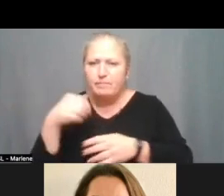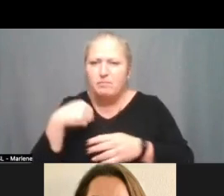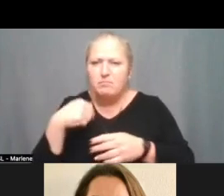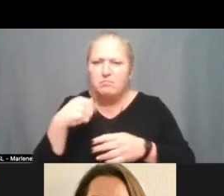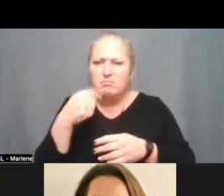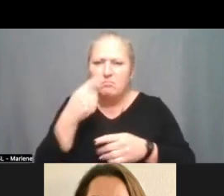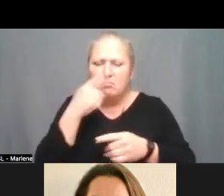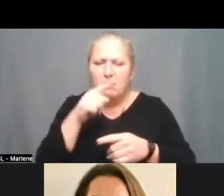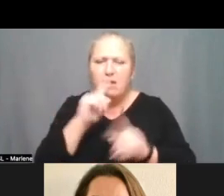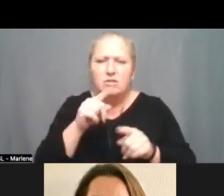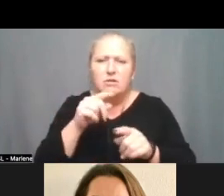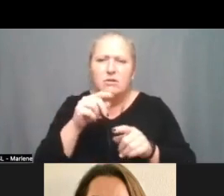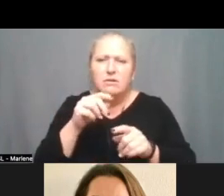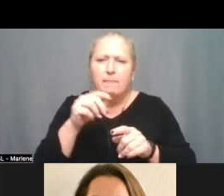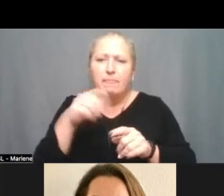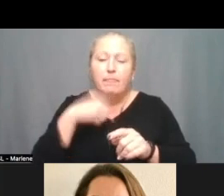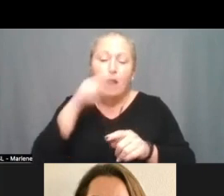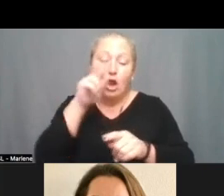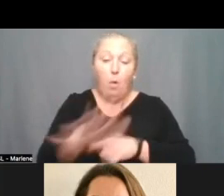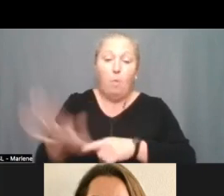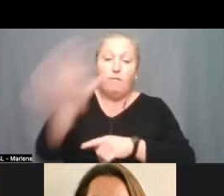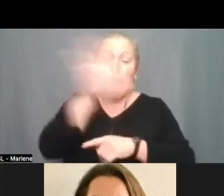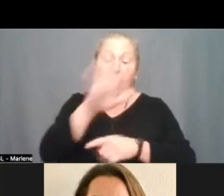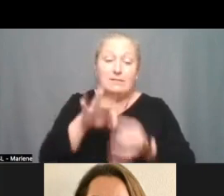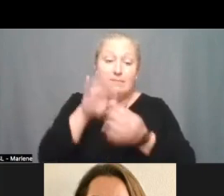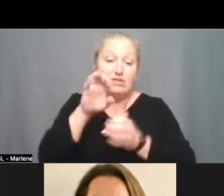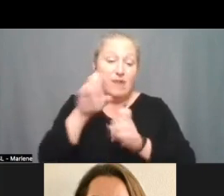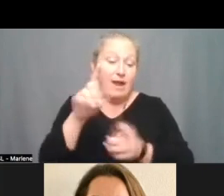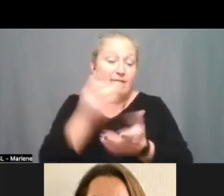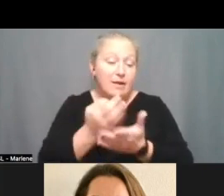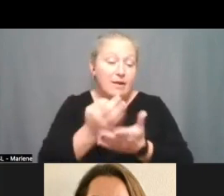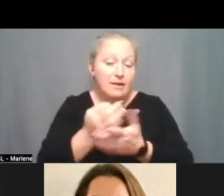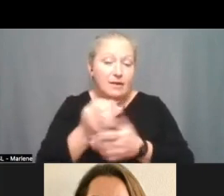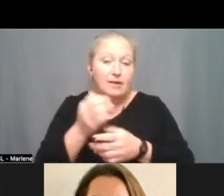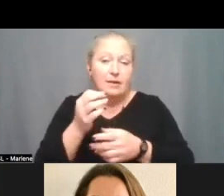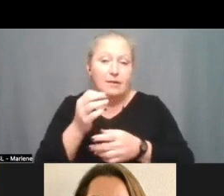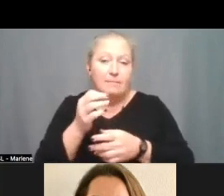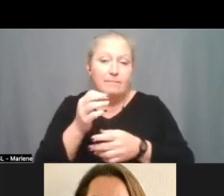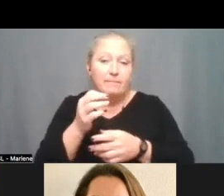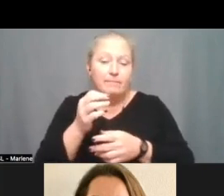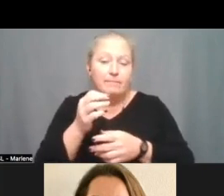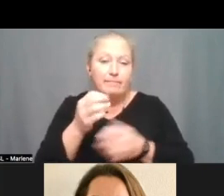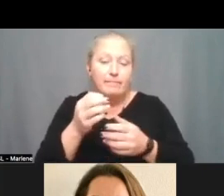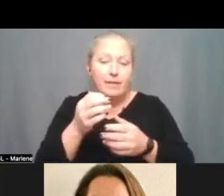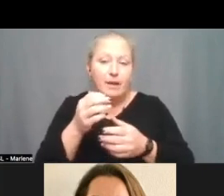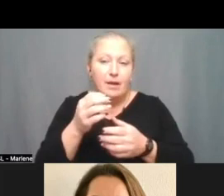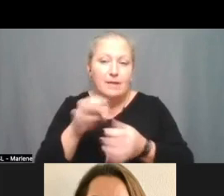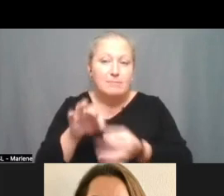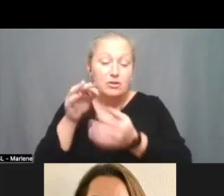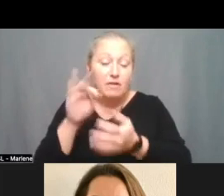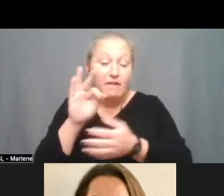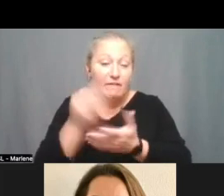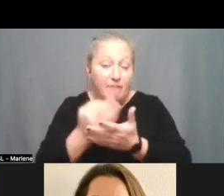look at overall special ed funding um the supplemental funds which are part of the lcap